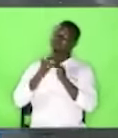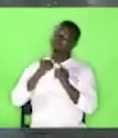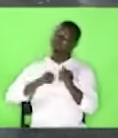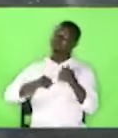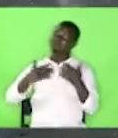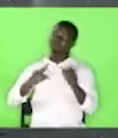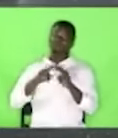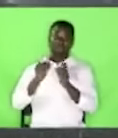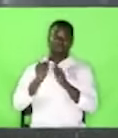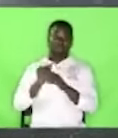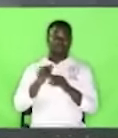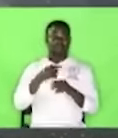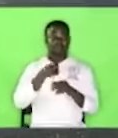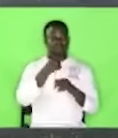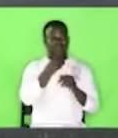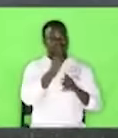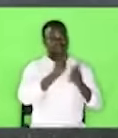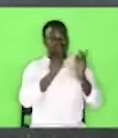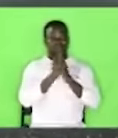tell people that you are powerful